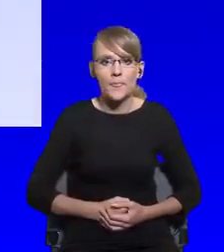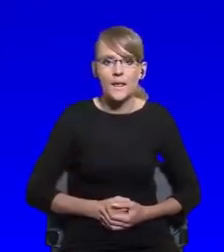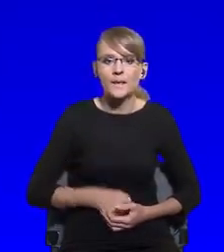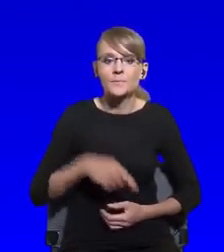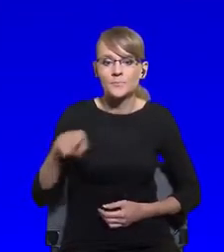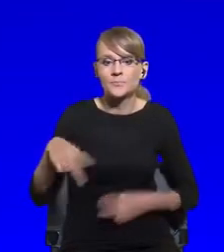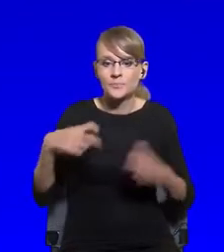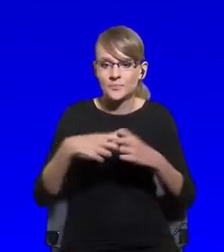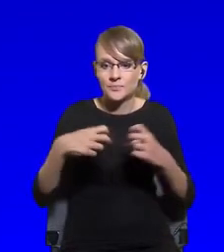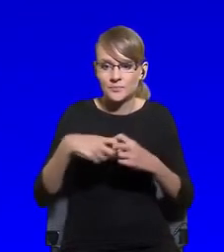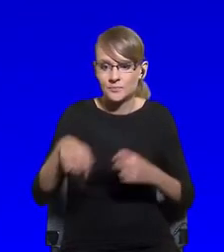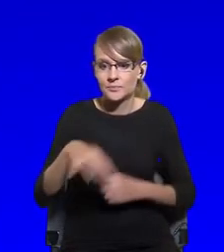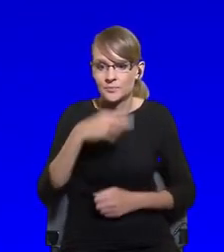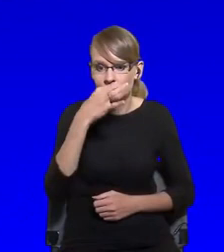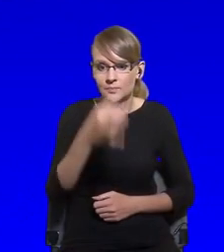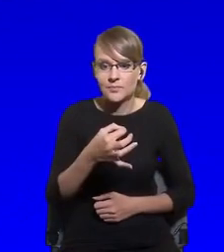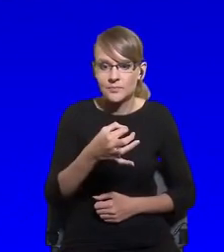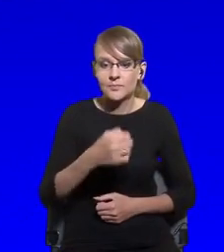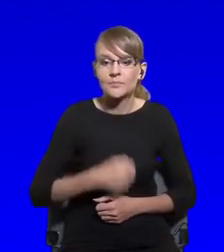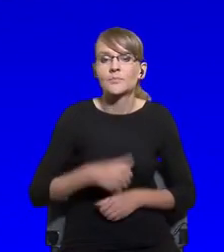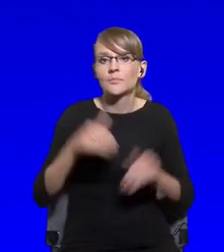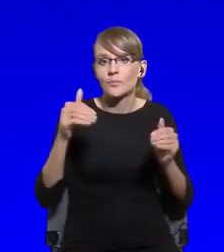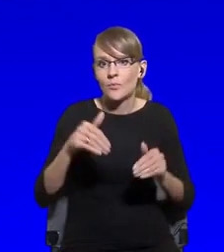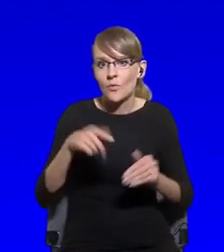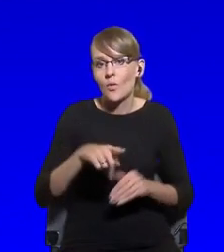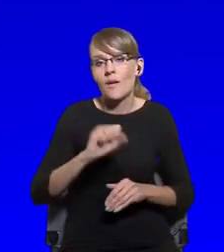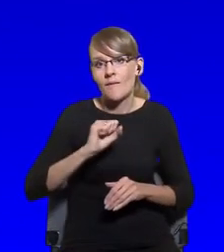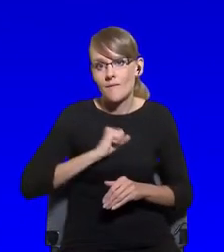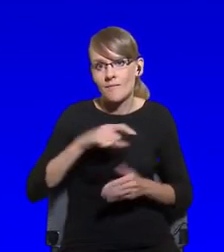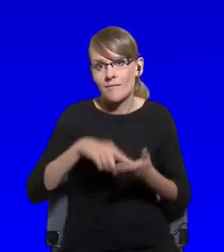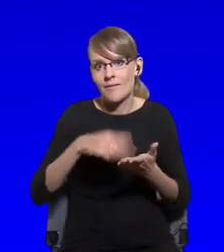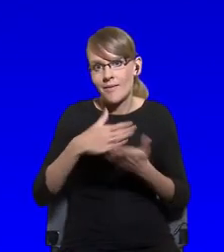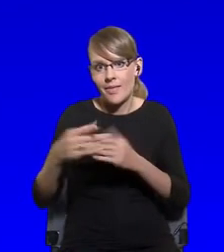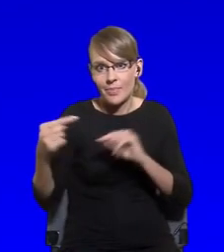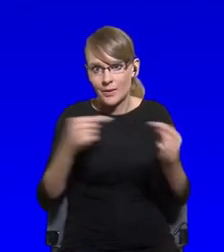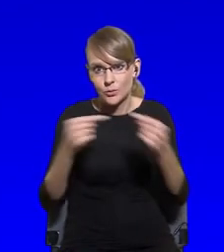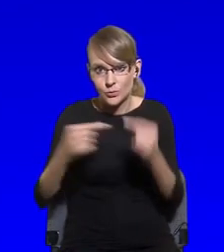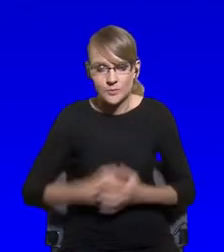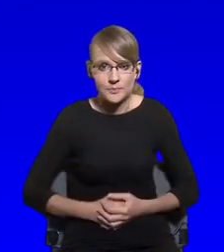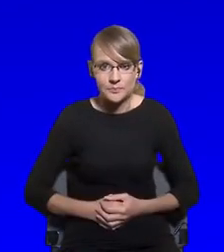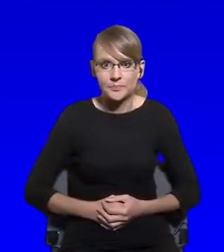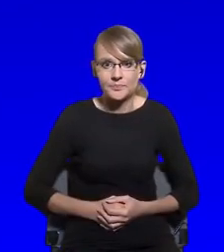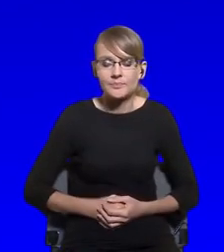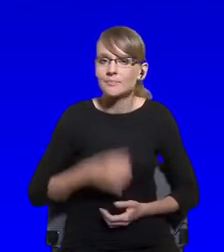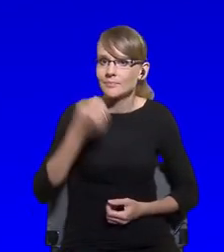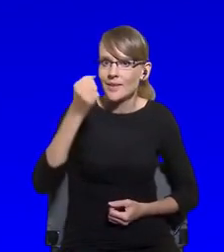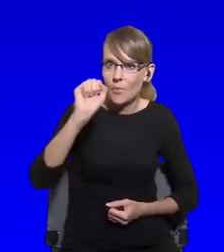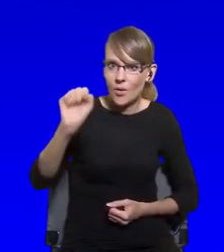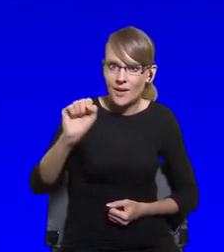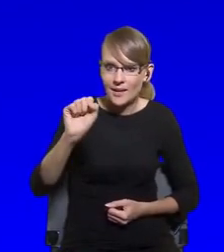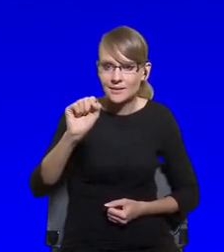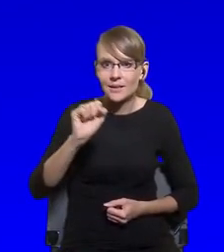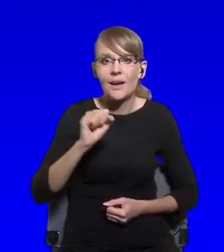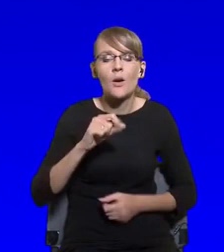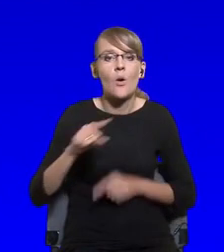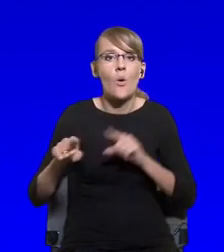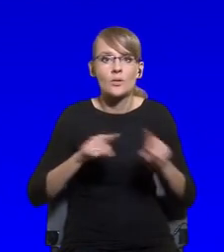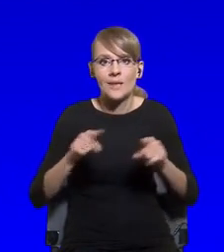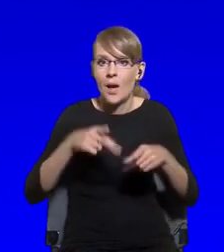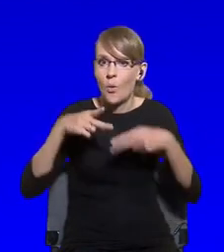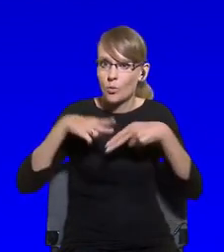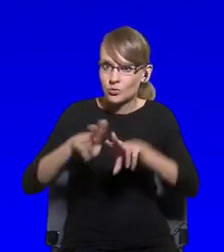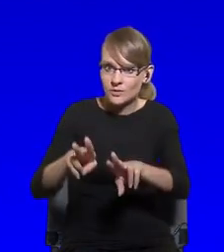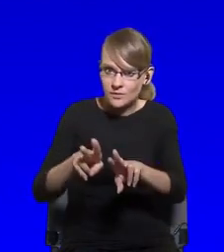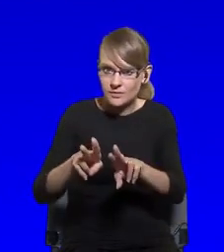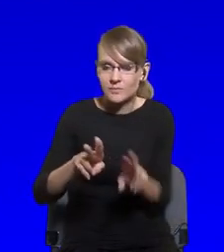to you. Democracy is participation, but how does it look like in